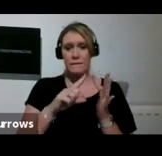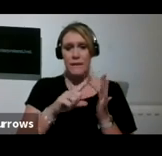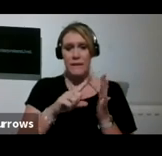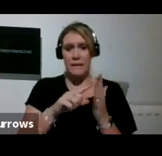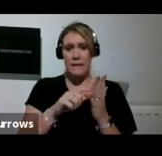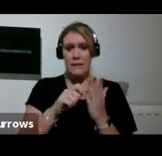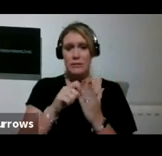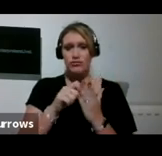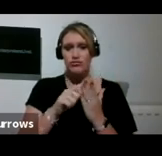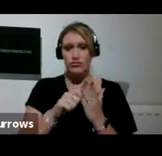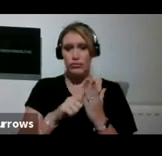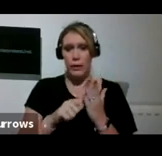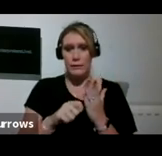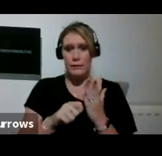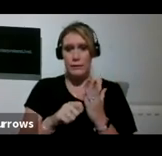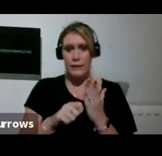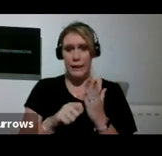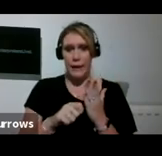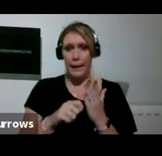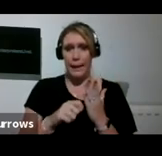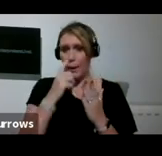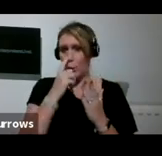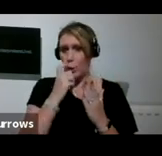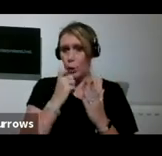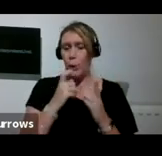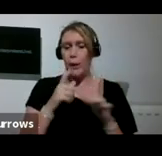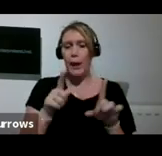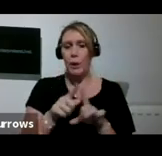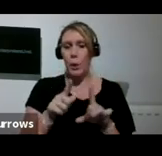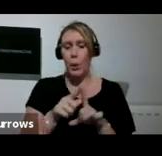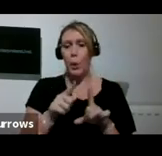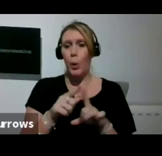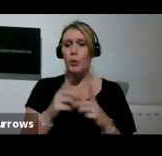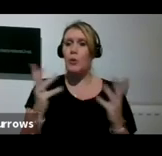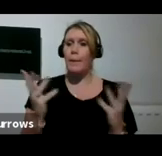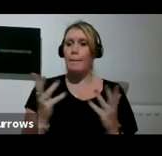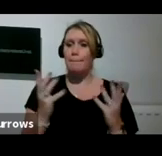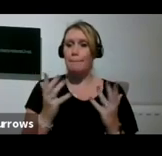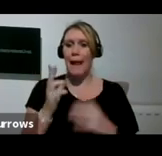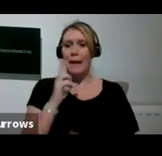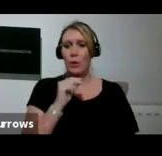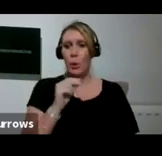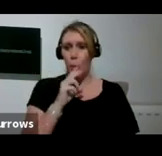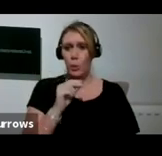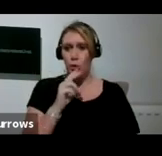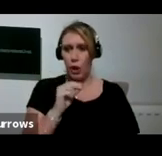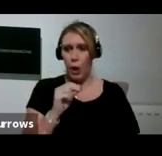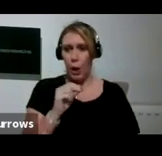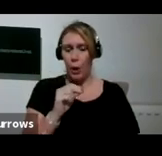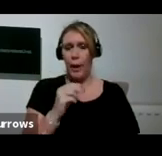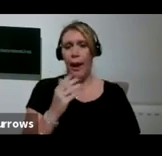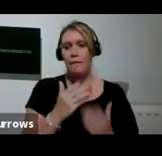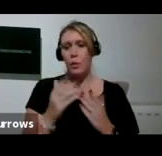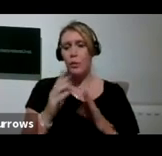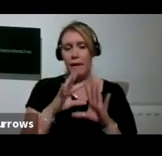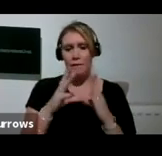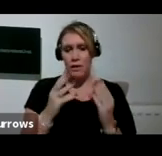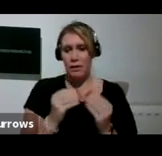you can also play the audio. So that's an option. And of course everything has got audio